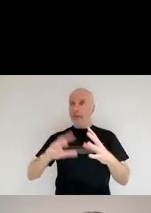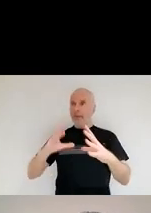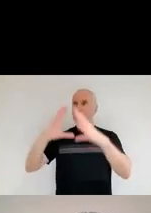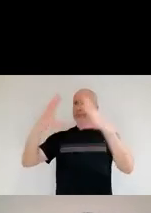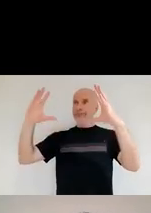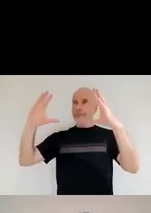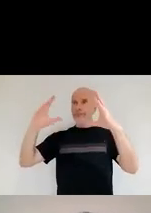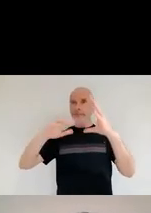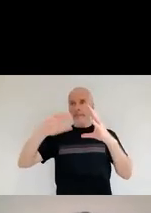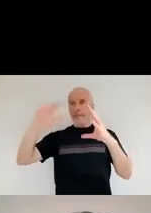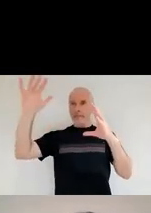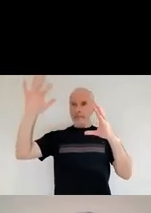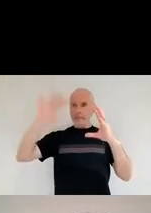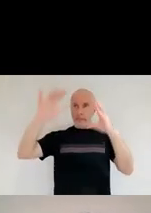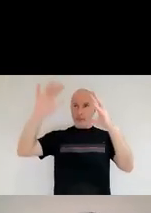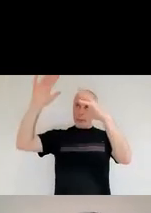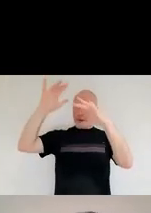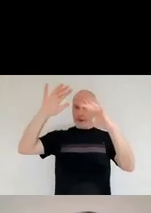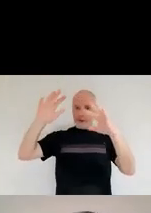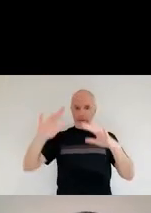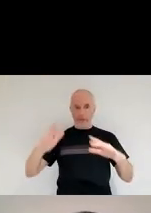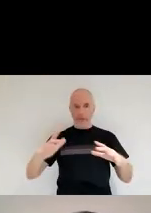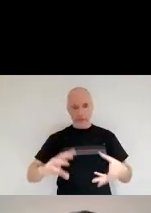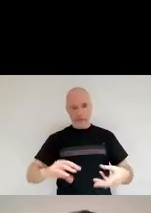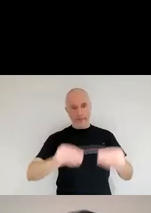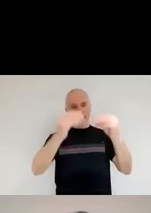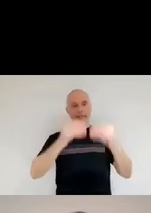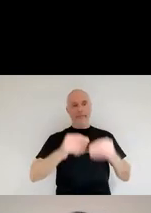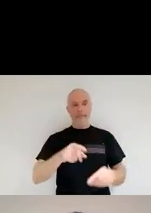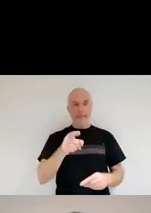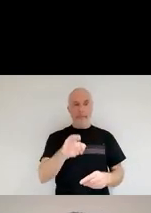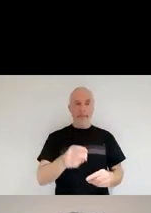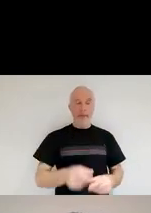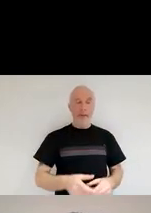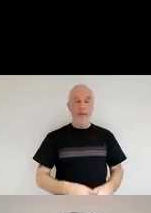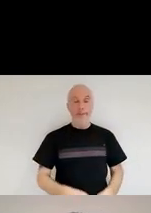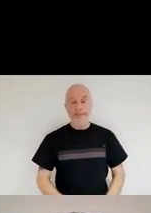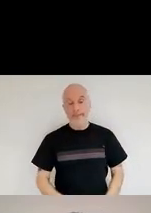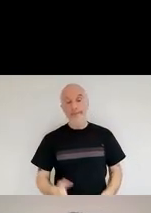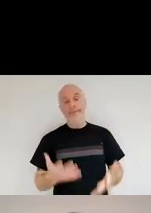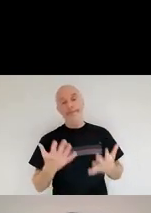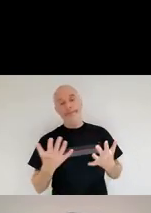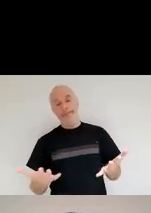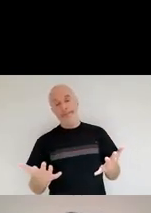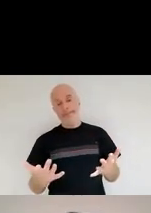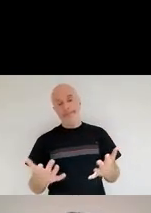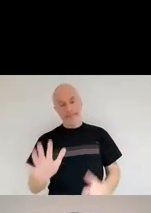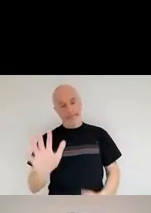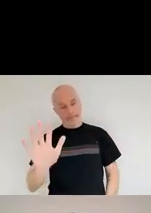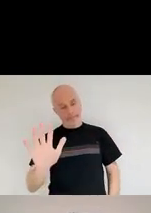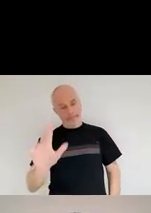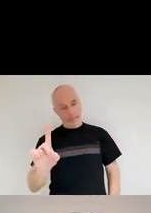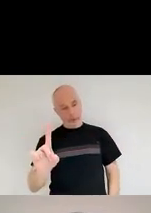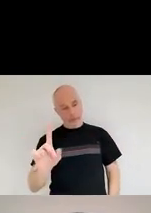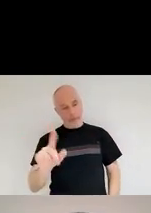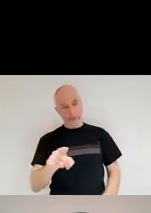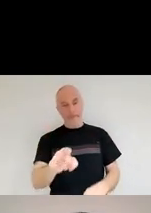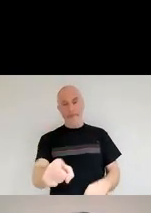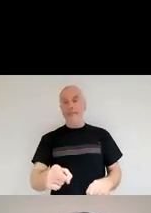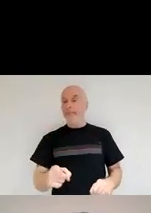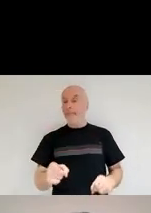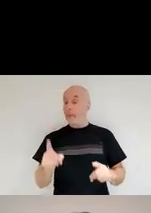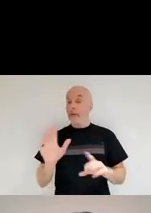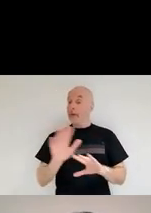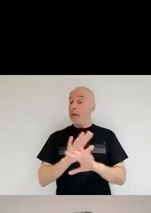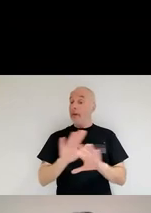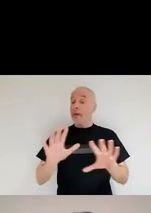about the spastic spectrum. So, okay. Except not all the dust that is produced there in